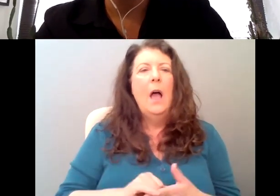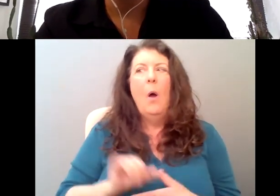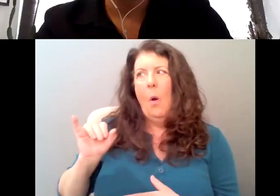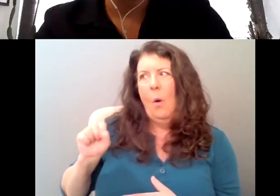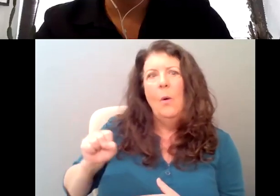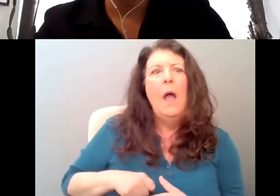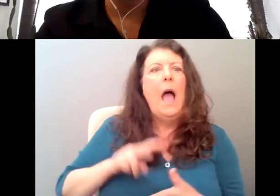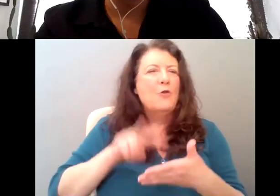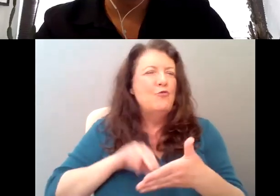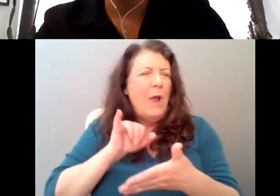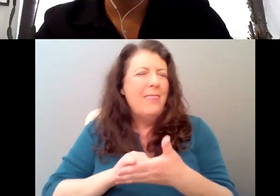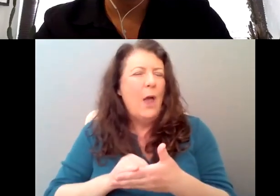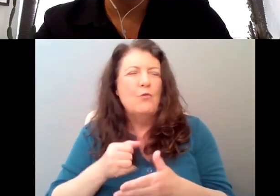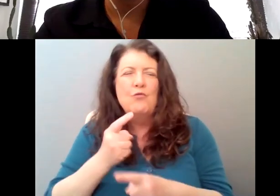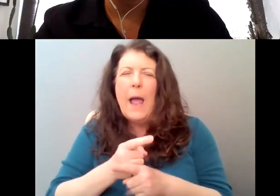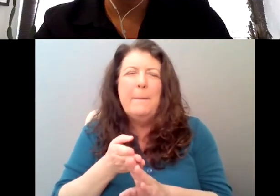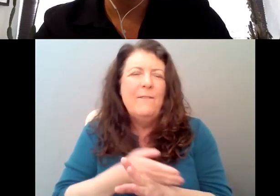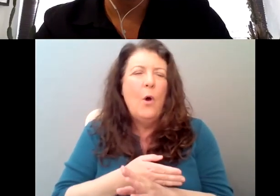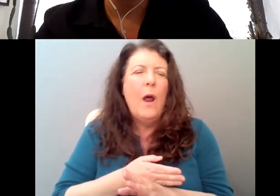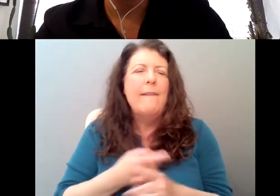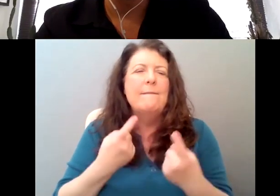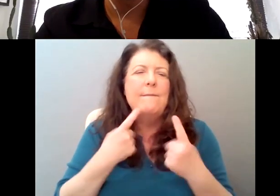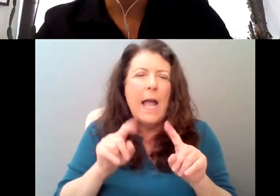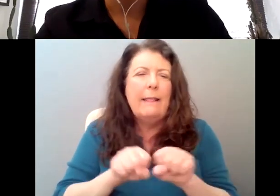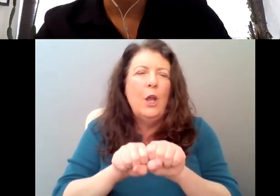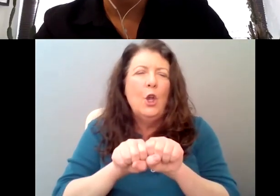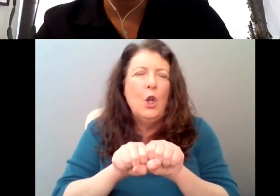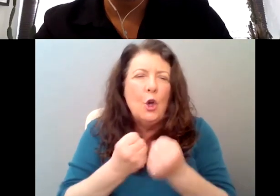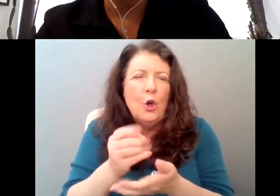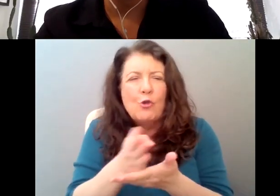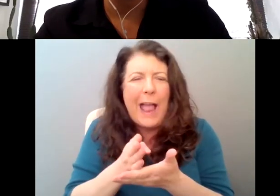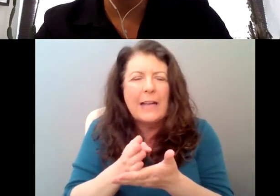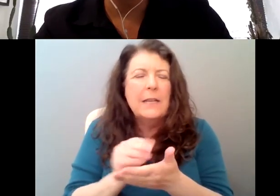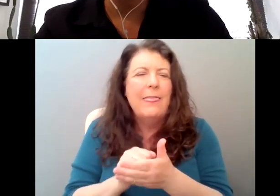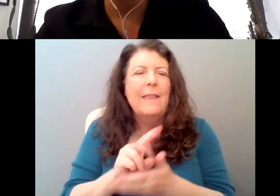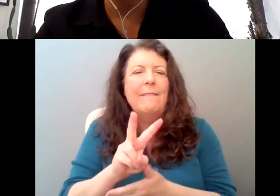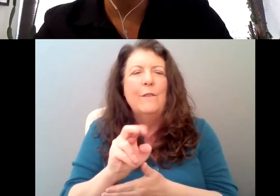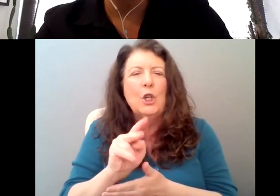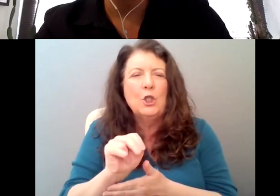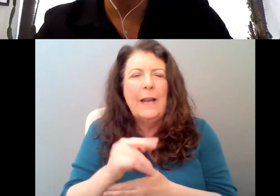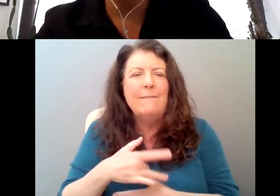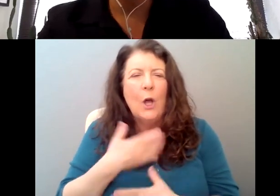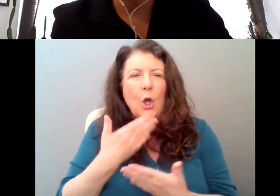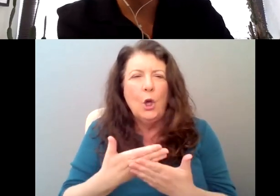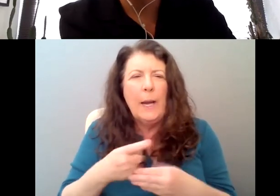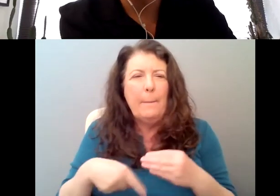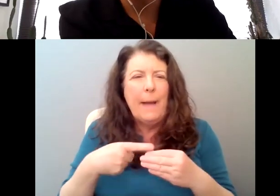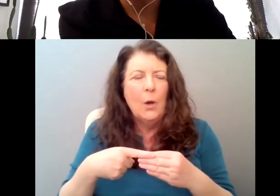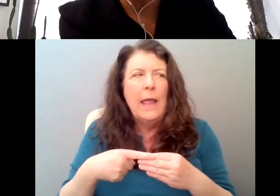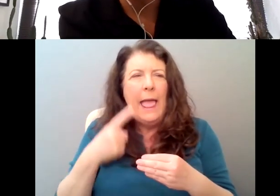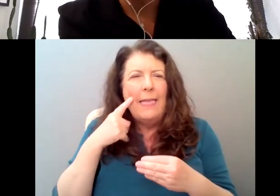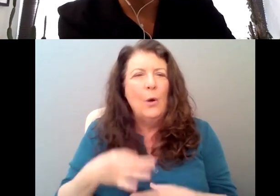cracked like the version of the pilot that I felt good about. Um, and I think it was really useful for me because there's a certain